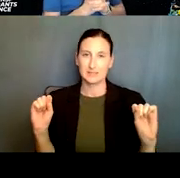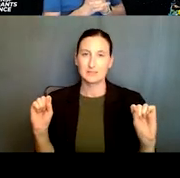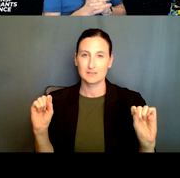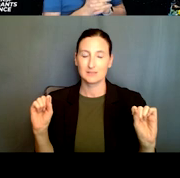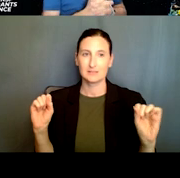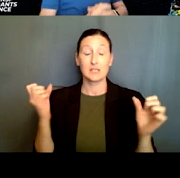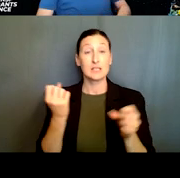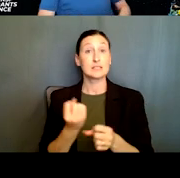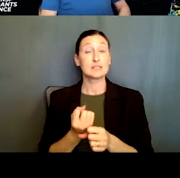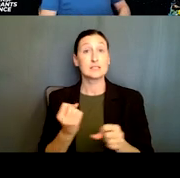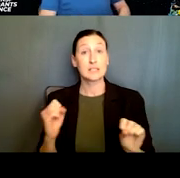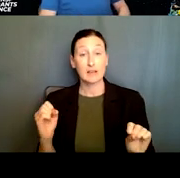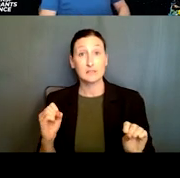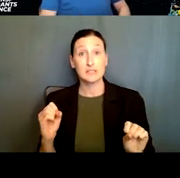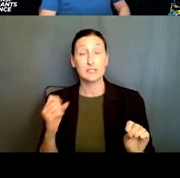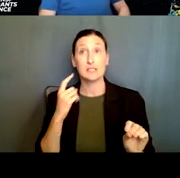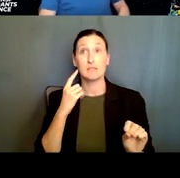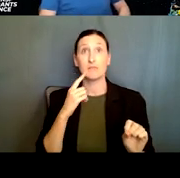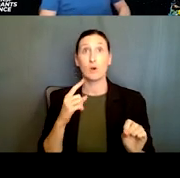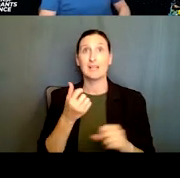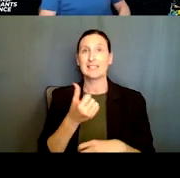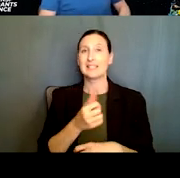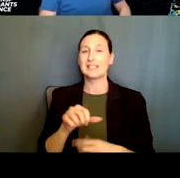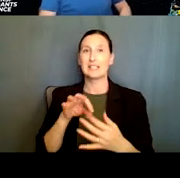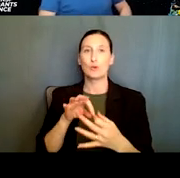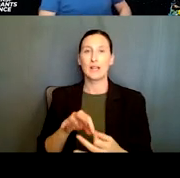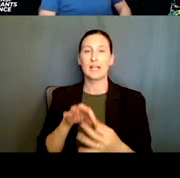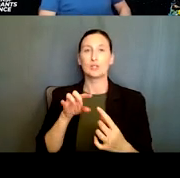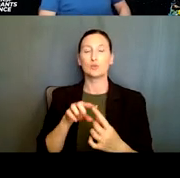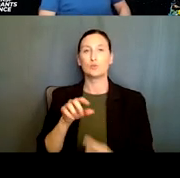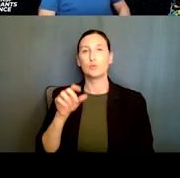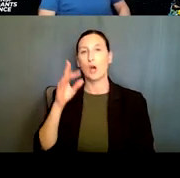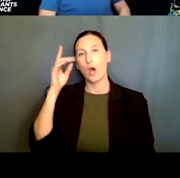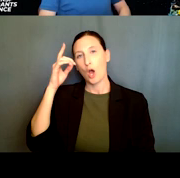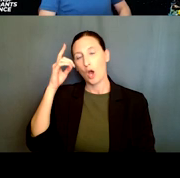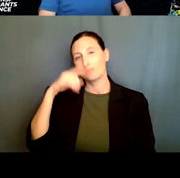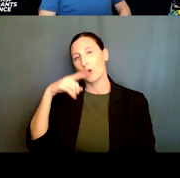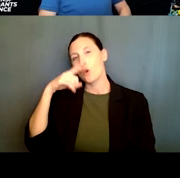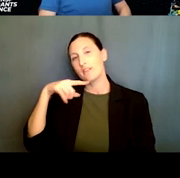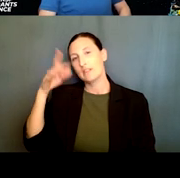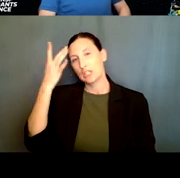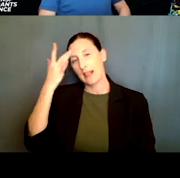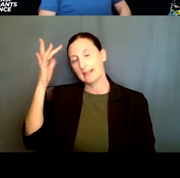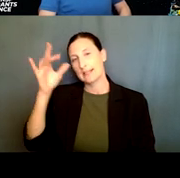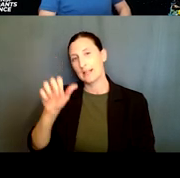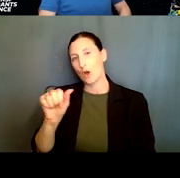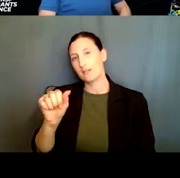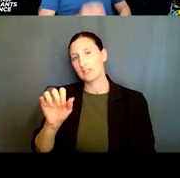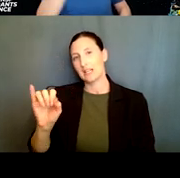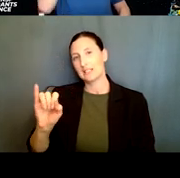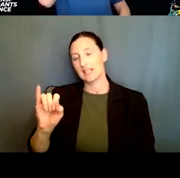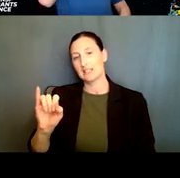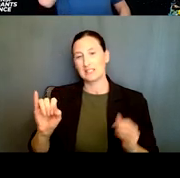safety of anything that is related to artificial intelligence. So, there is a, this is a, new